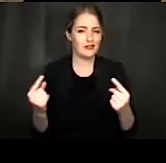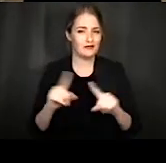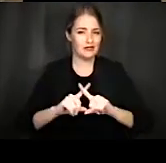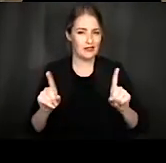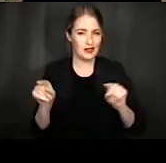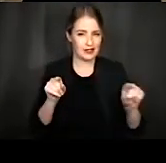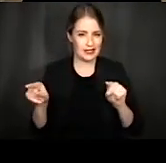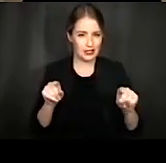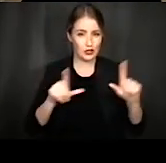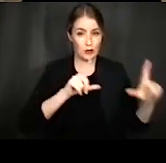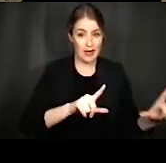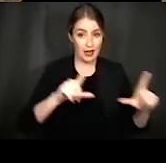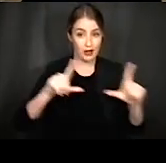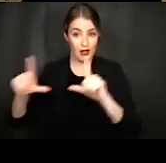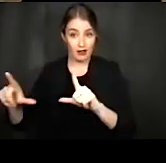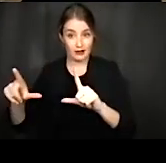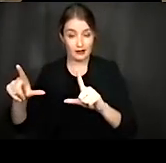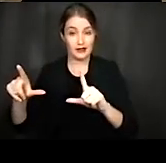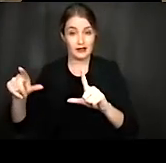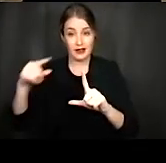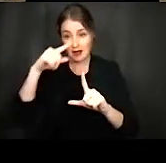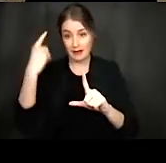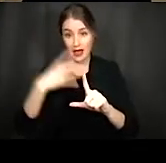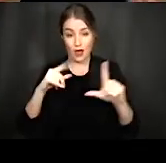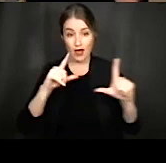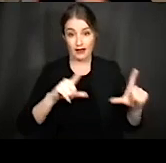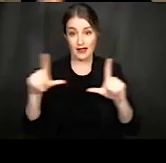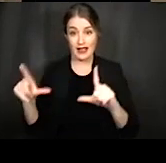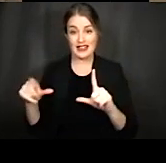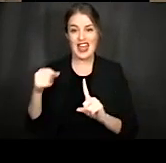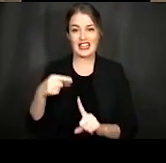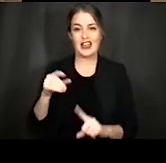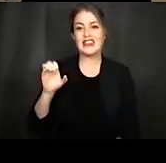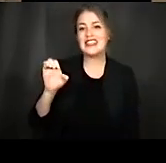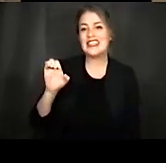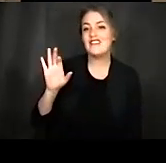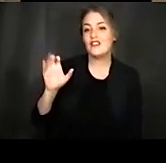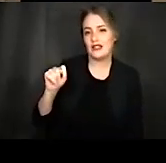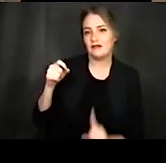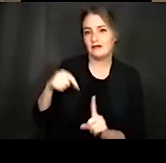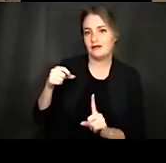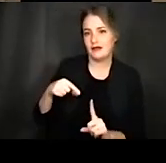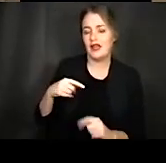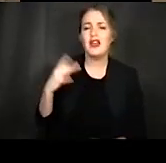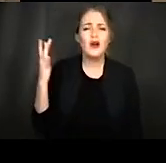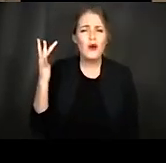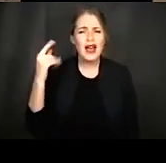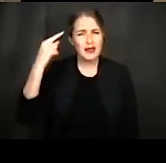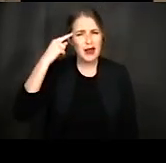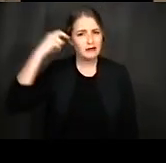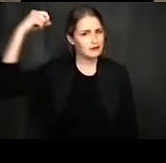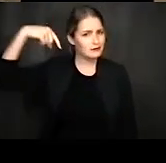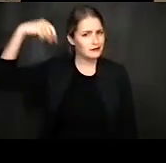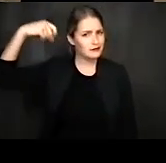panels is the activation of efferents. So the obvious question is why would the brain build